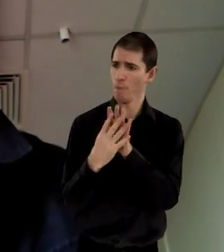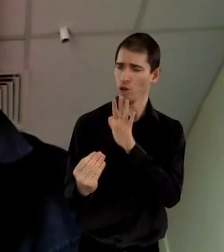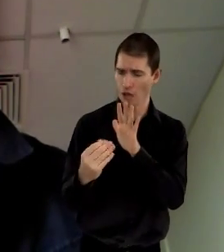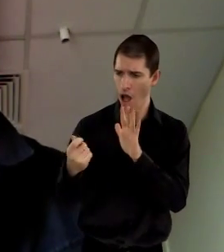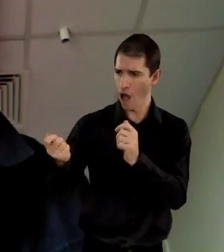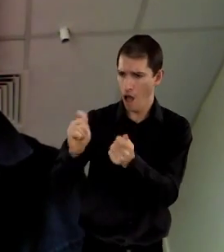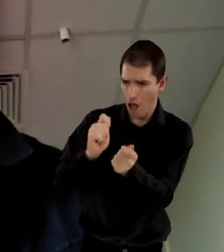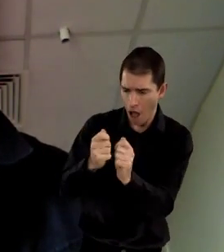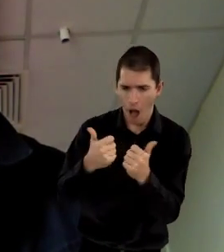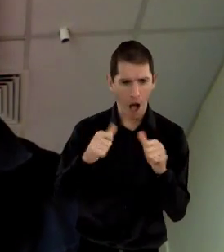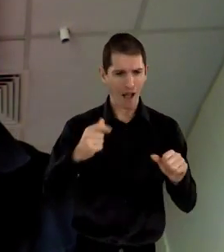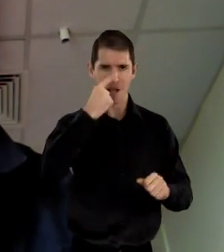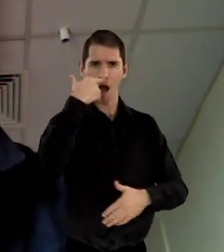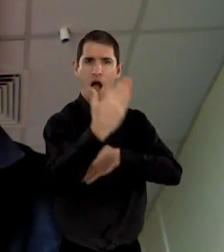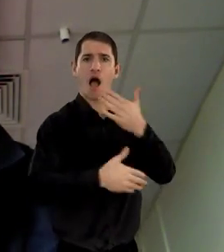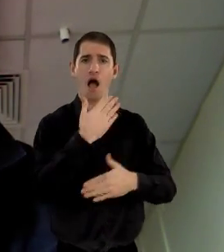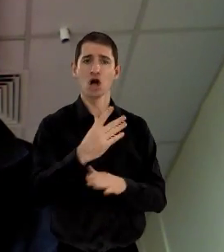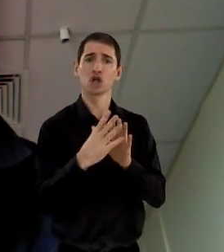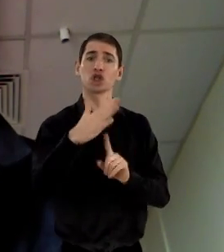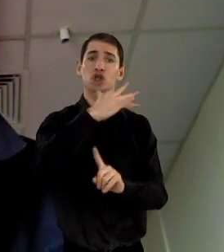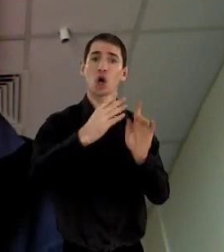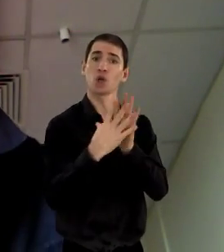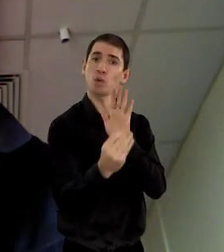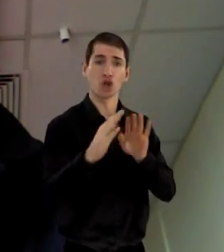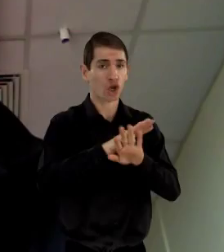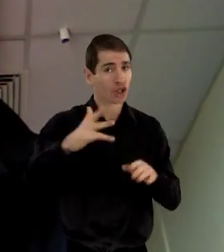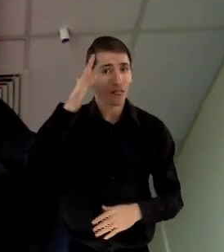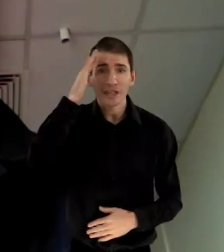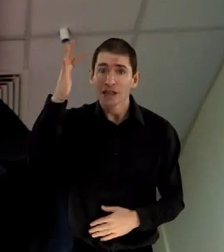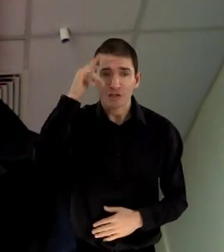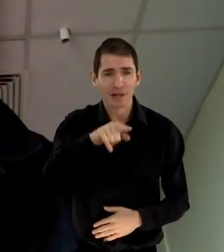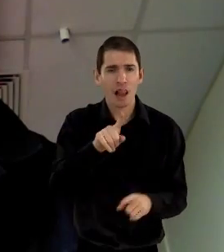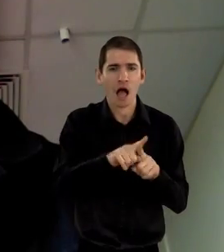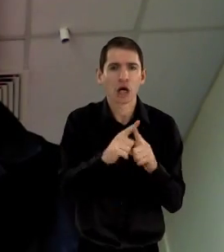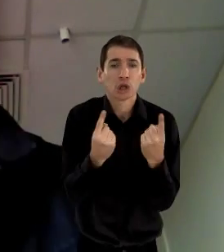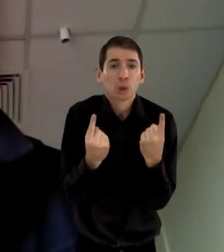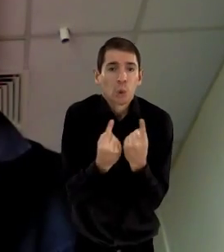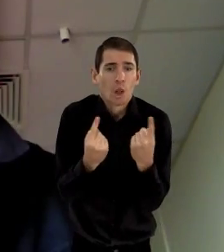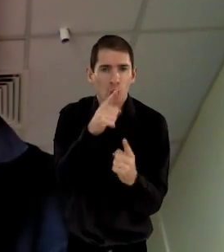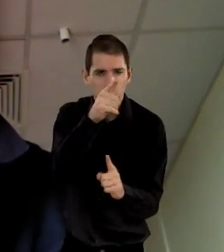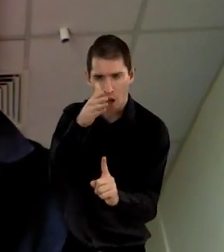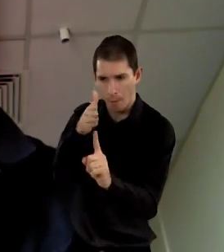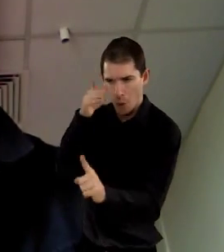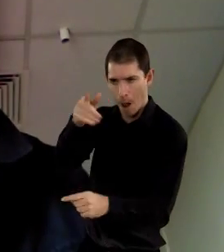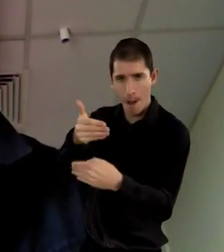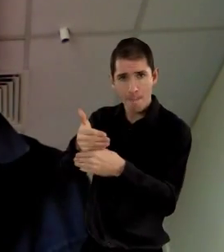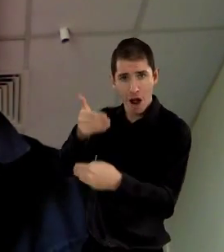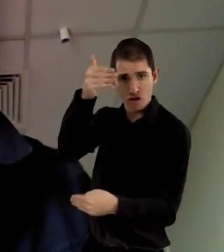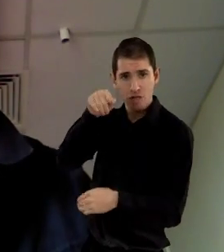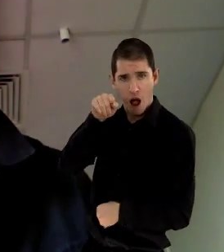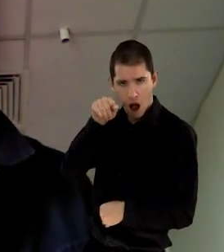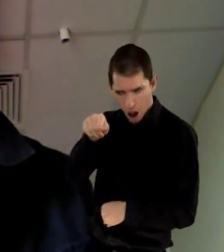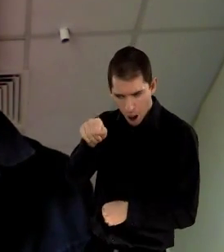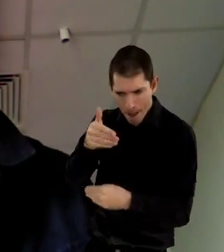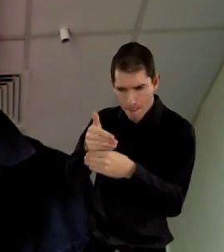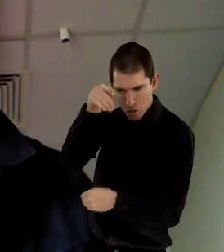people's everyday living. A social model is not a theory. It is a tool with which to